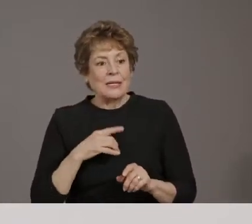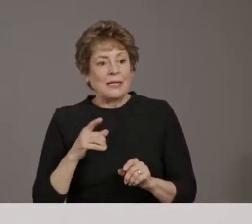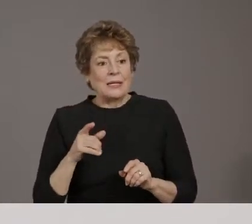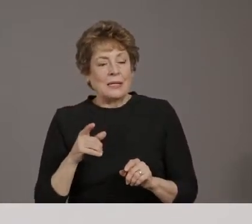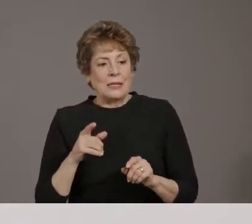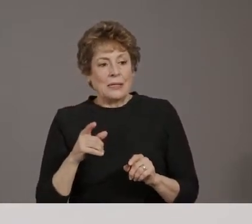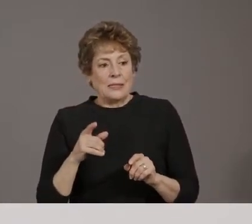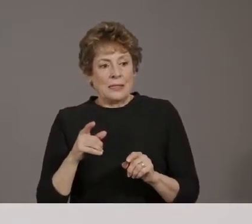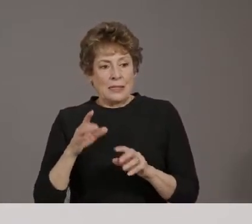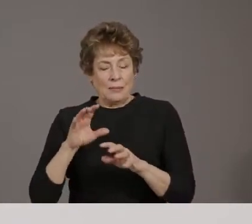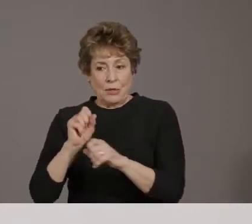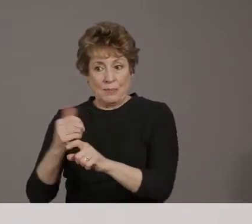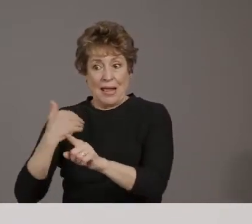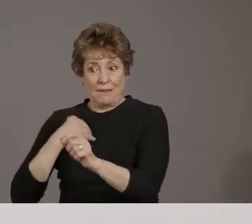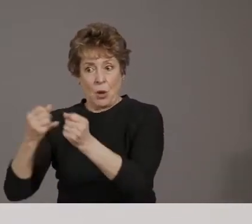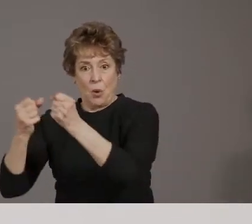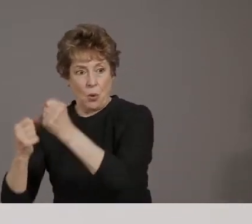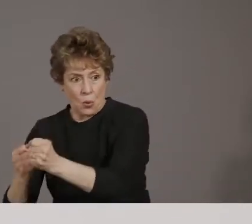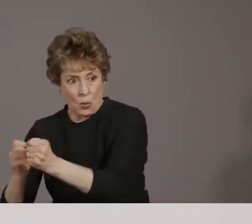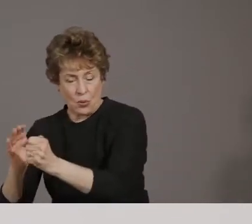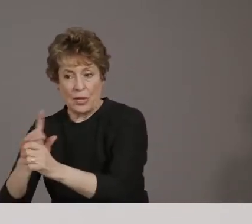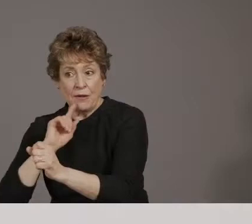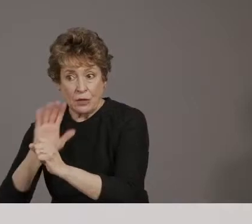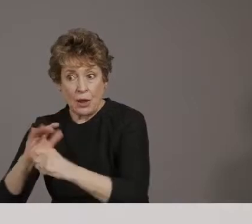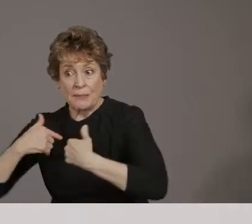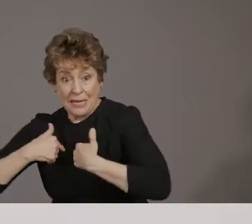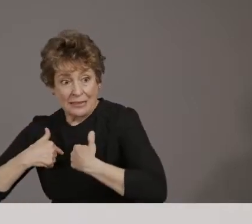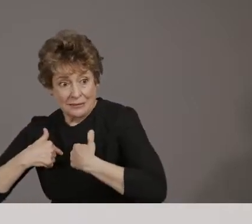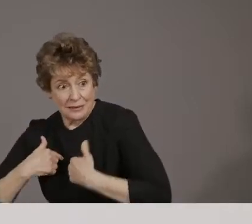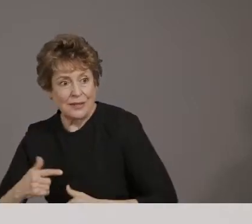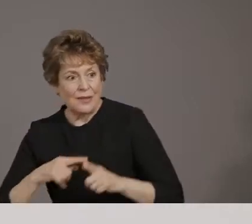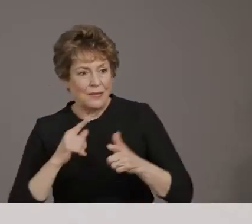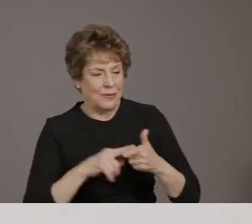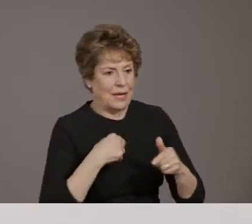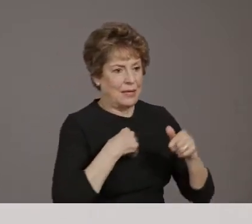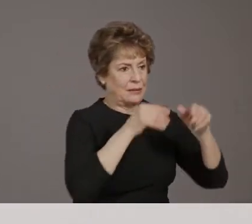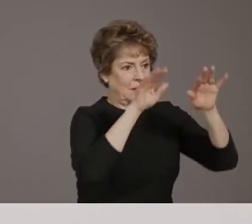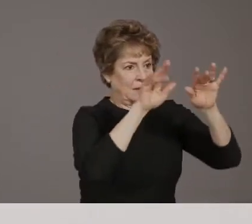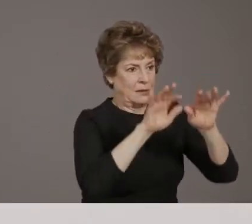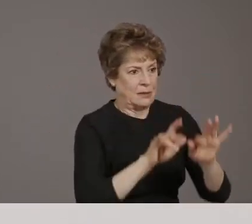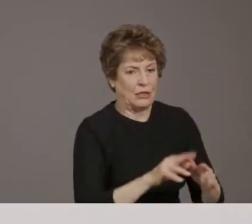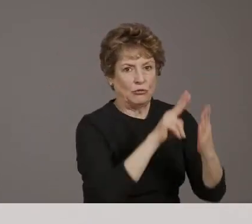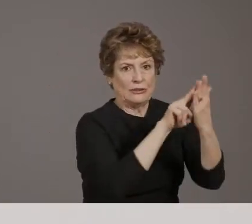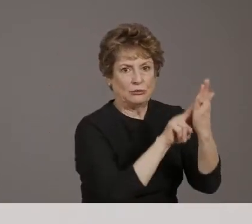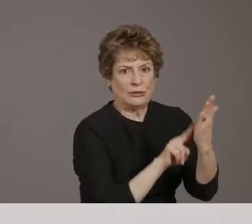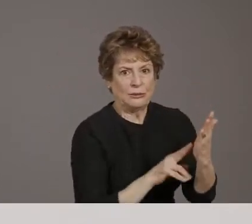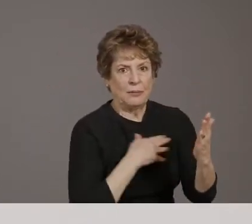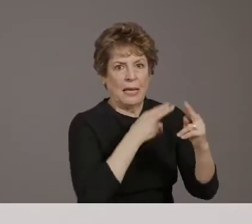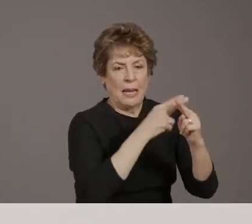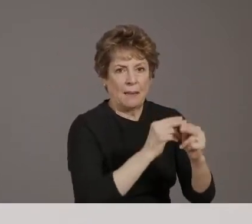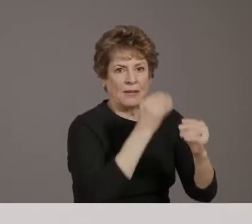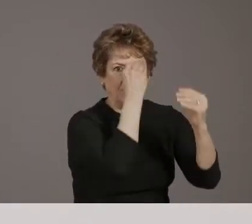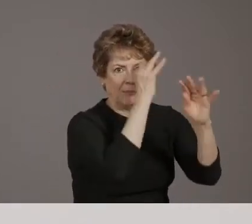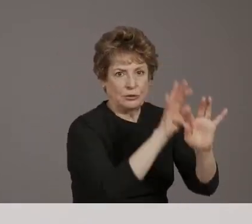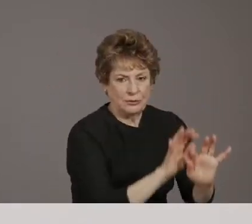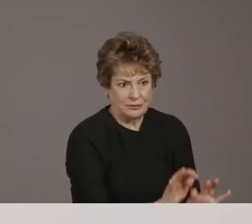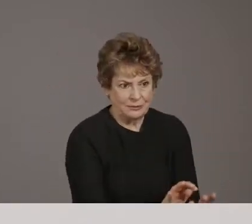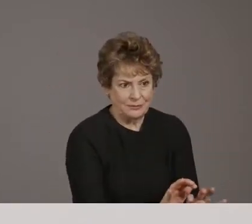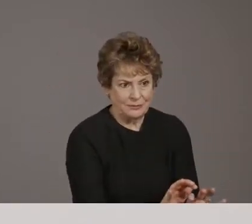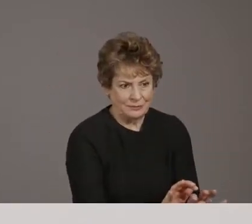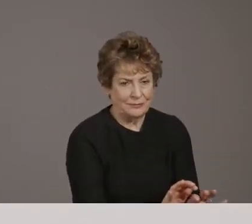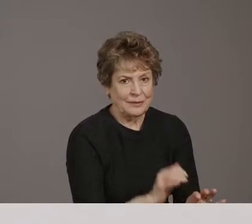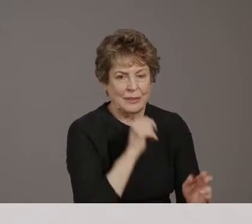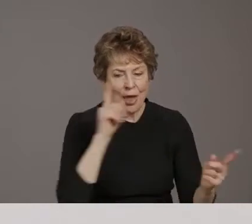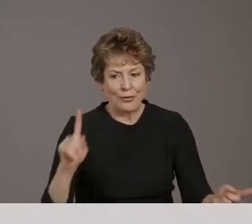and then you have that appointment confirmed. And then you do the rest of the information, um, instead of allowing the,